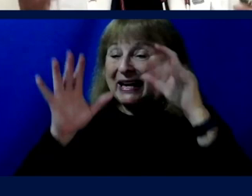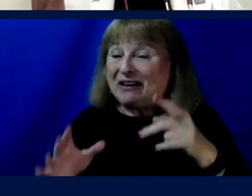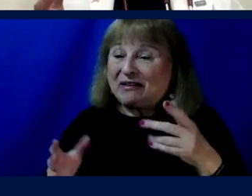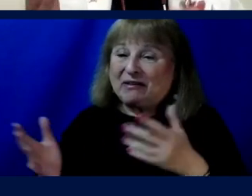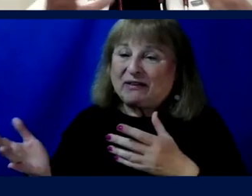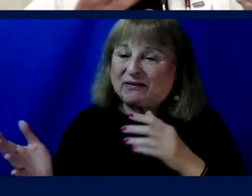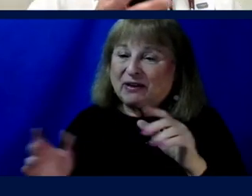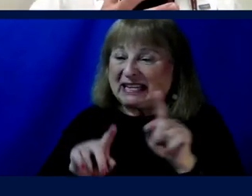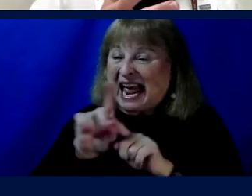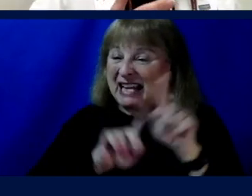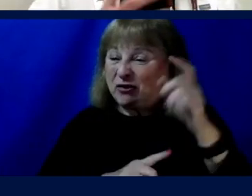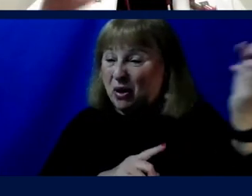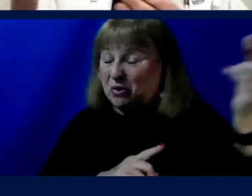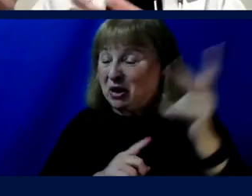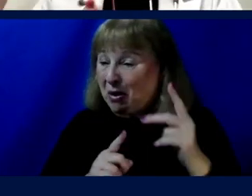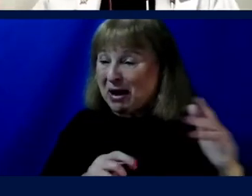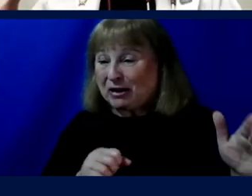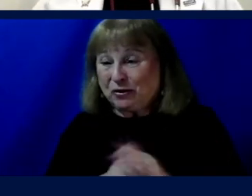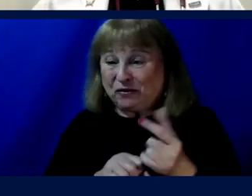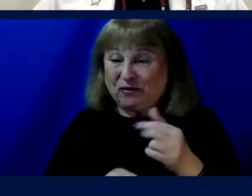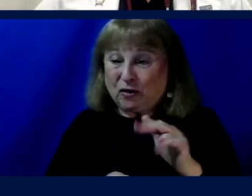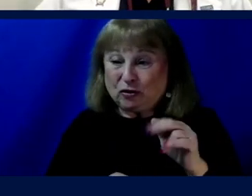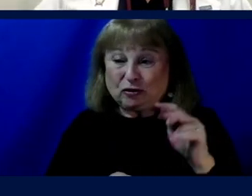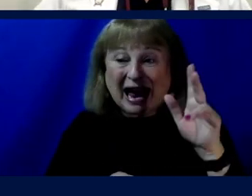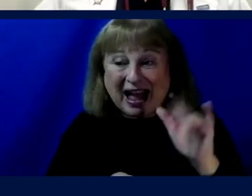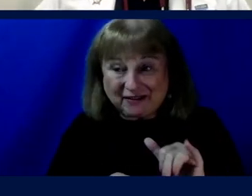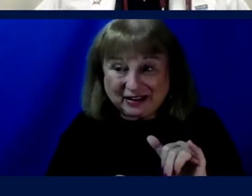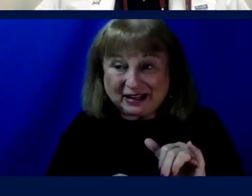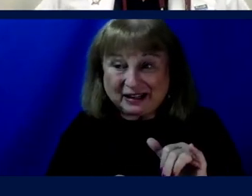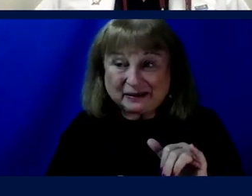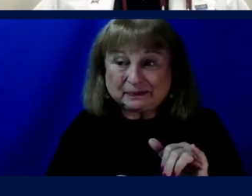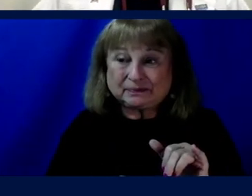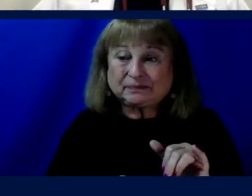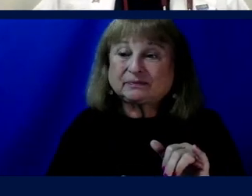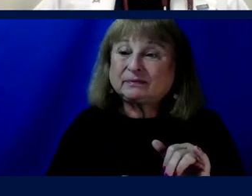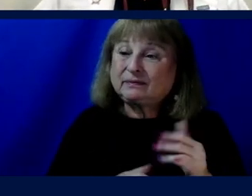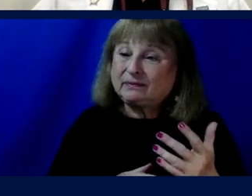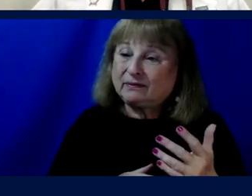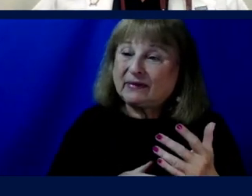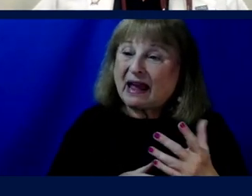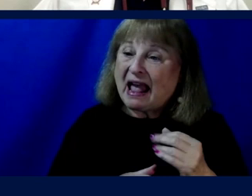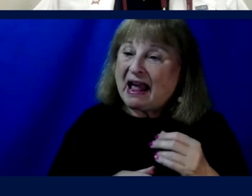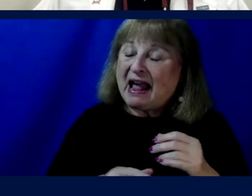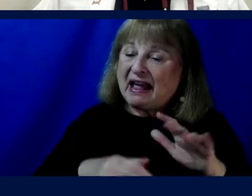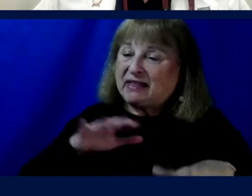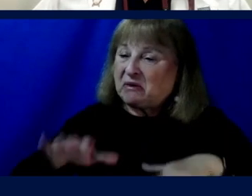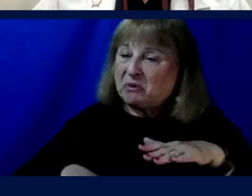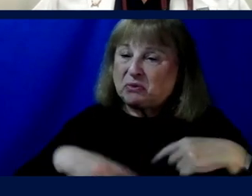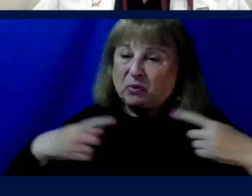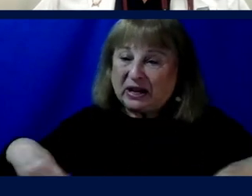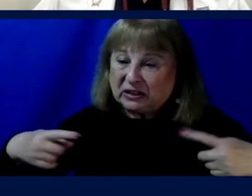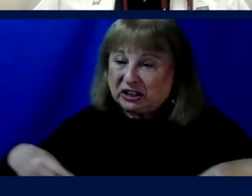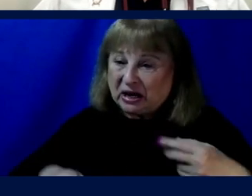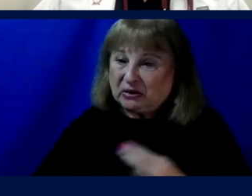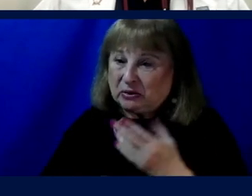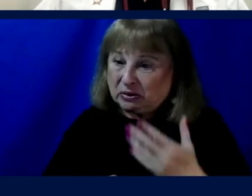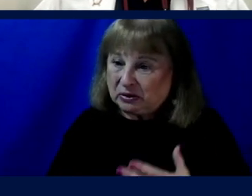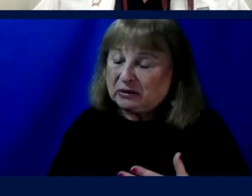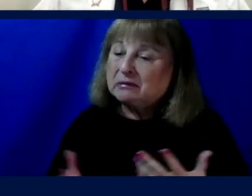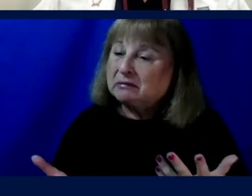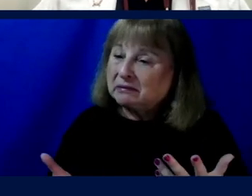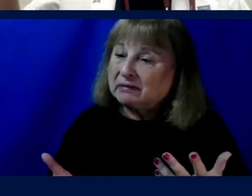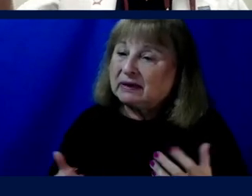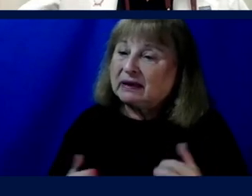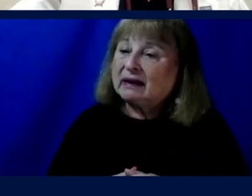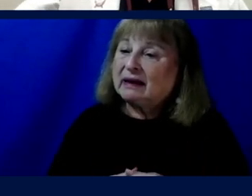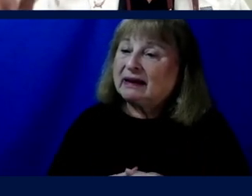if an astronaut were to return to full gravity after some partial microgravity exposure, and they propelled via a wheelchair where you would simply, I believe, put them in their